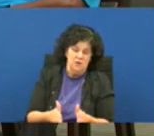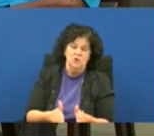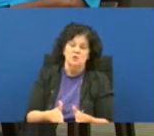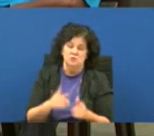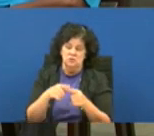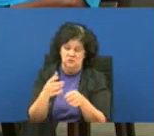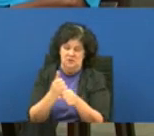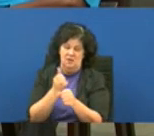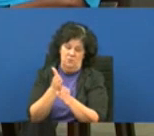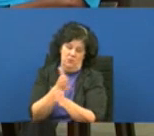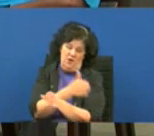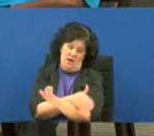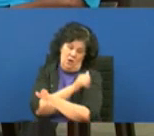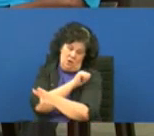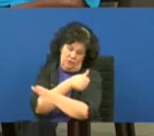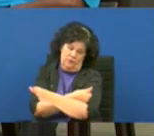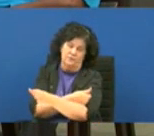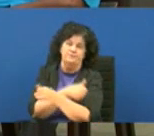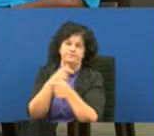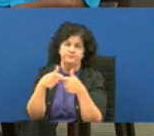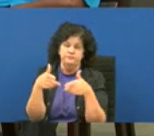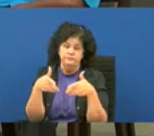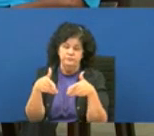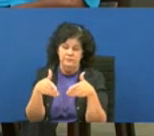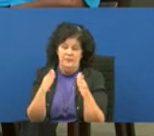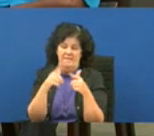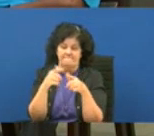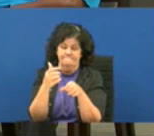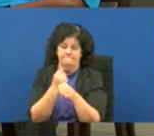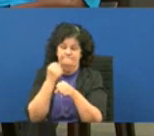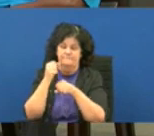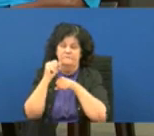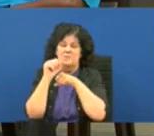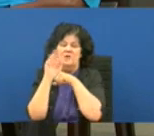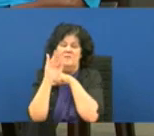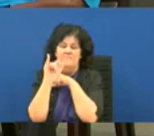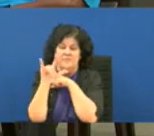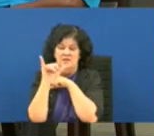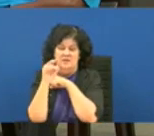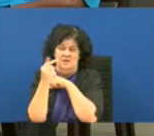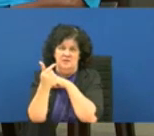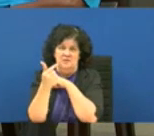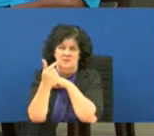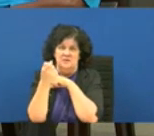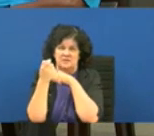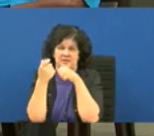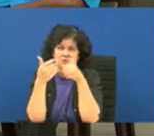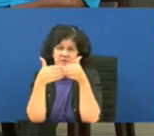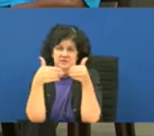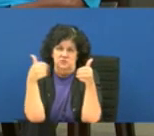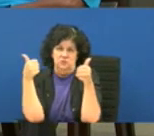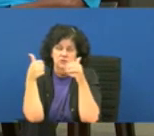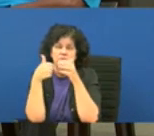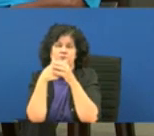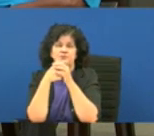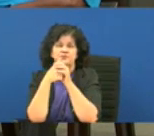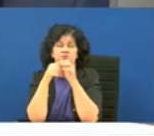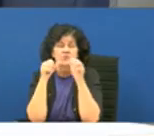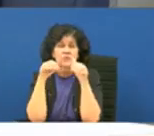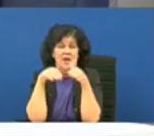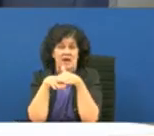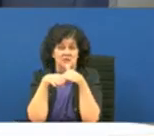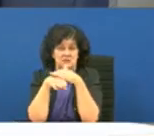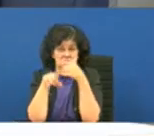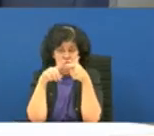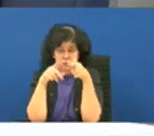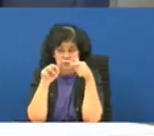authorization and so forth and then that will allow them to be able to get bill and be able to do their billing um a little bit easier so that so the access to the portal